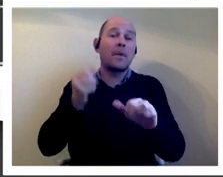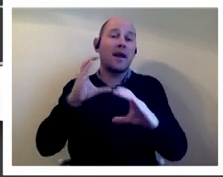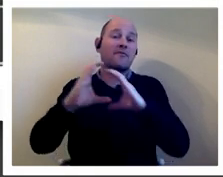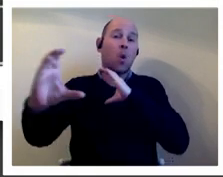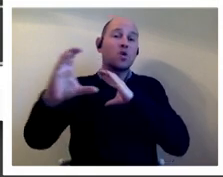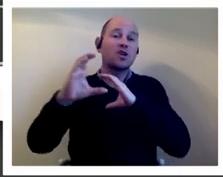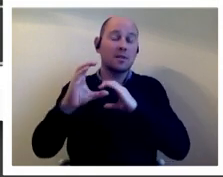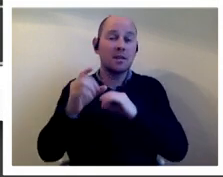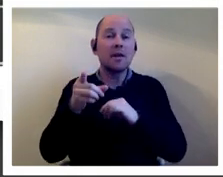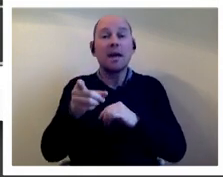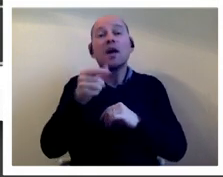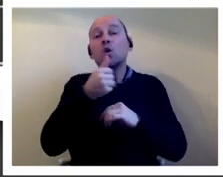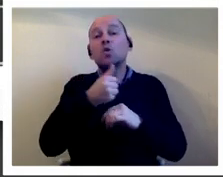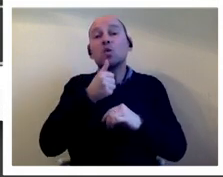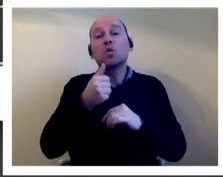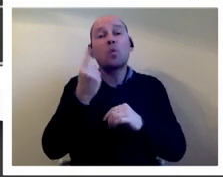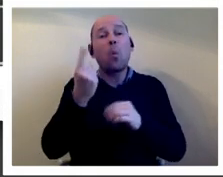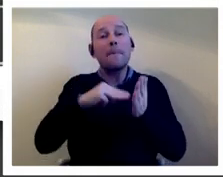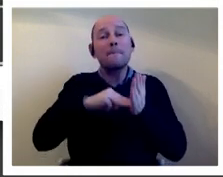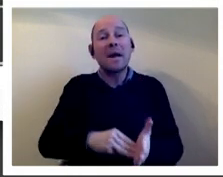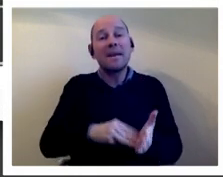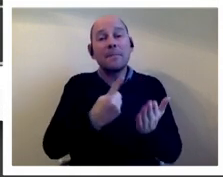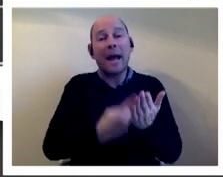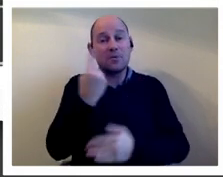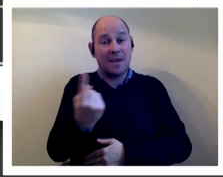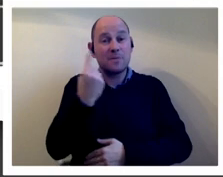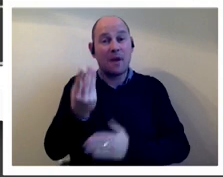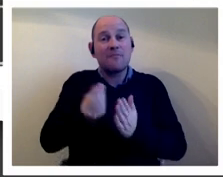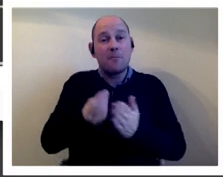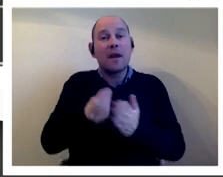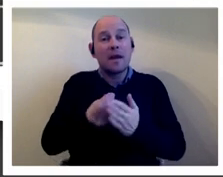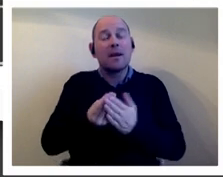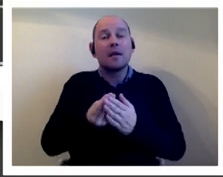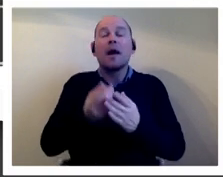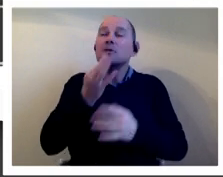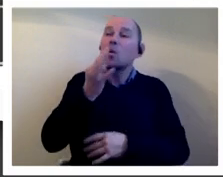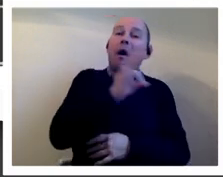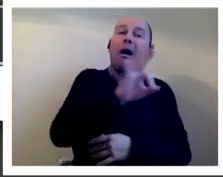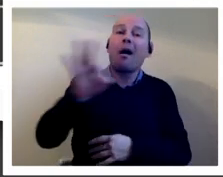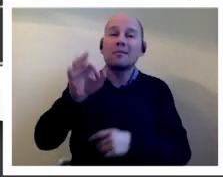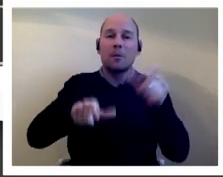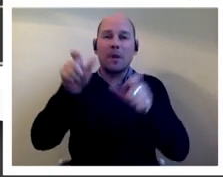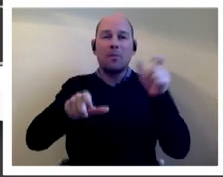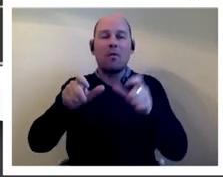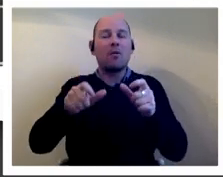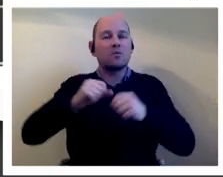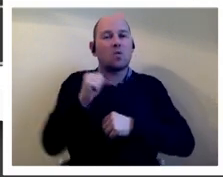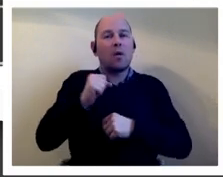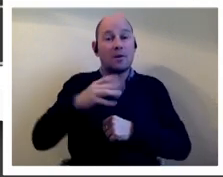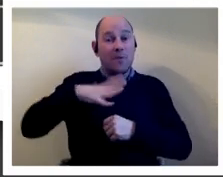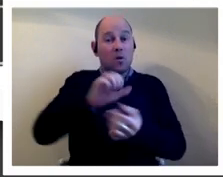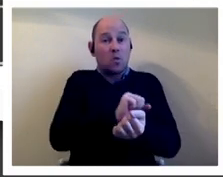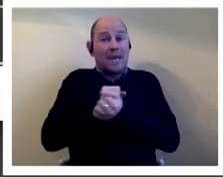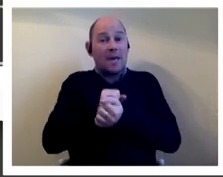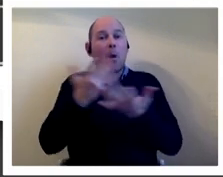own money to fund a nationwide vote scotland to see if people actually wanted the law overturned the